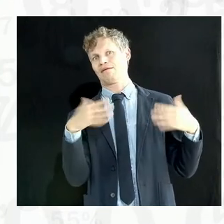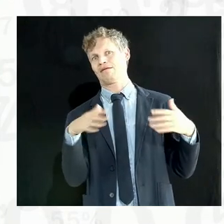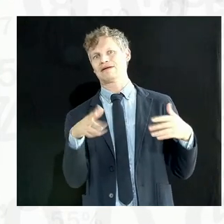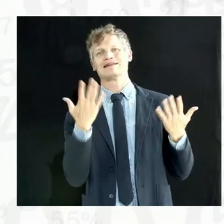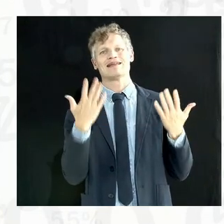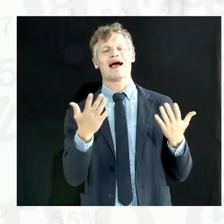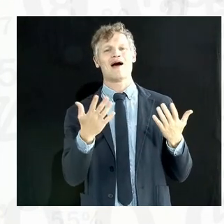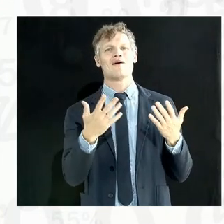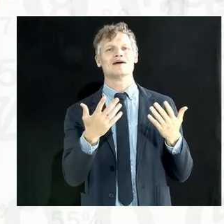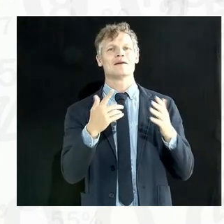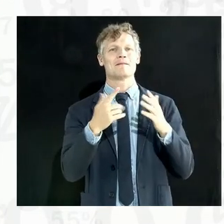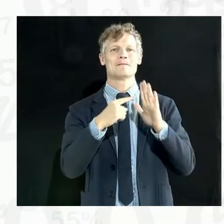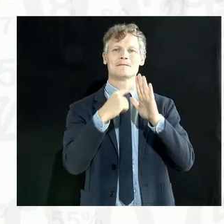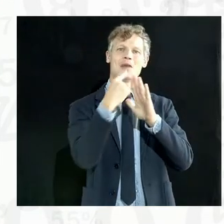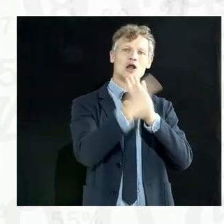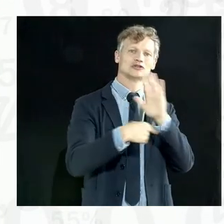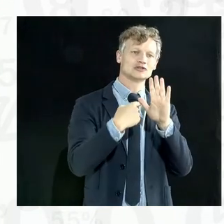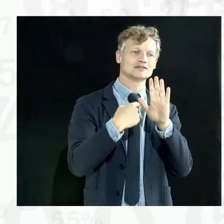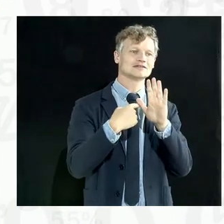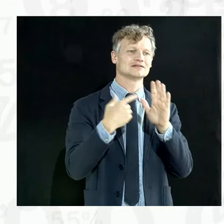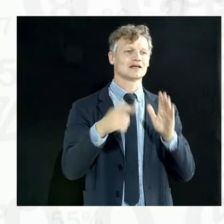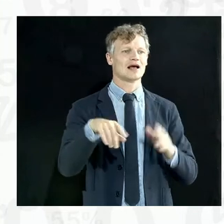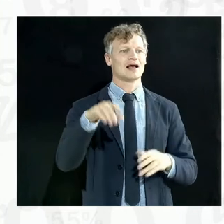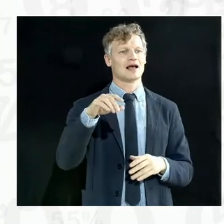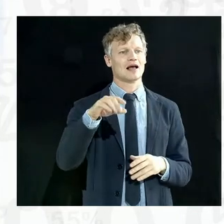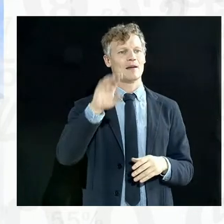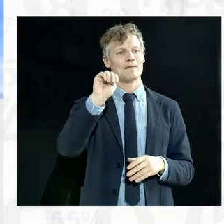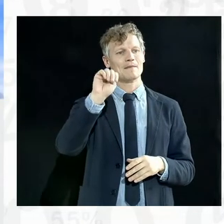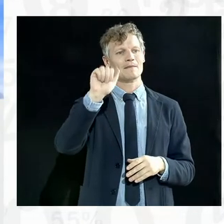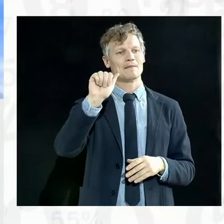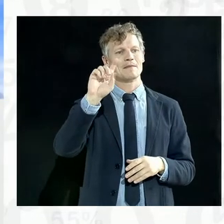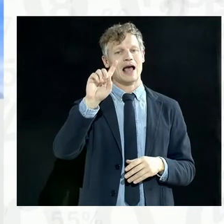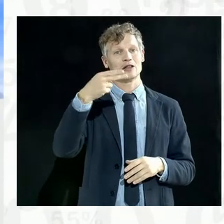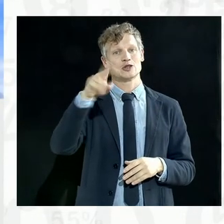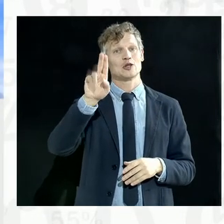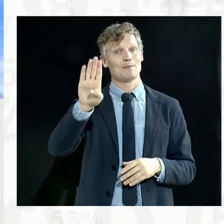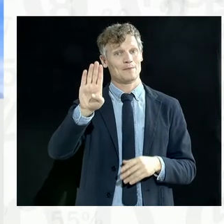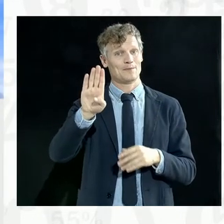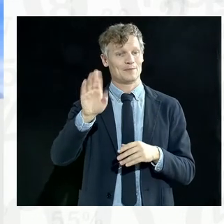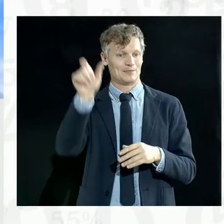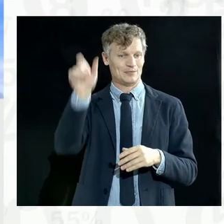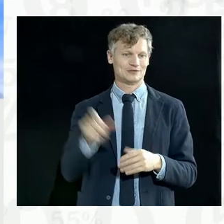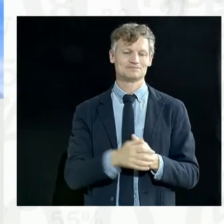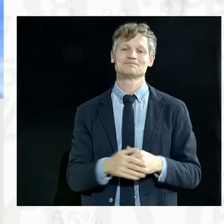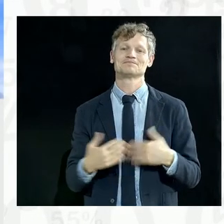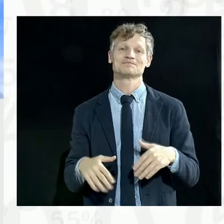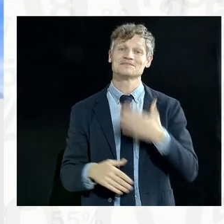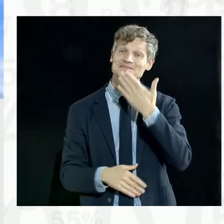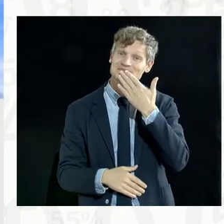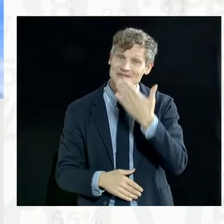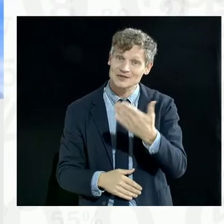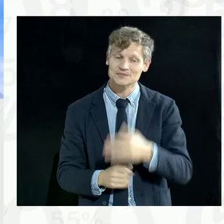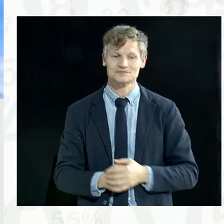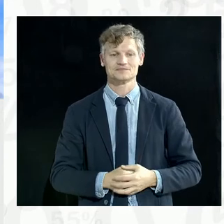Data Protection Commissioner, Drudeisha Mathu. Thank you so much. I'm seriously very glad to be joining the